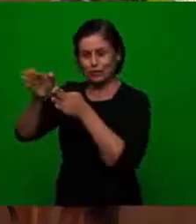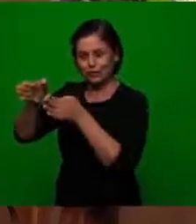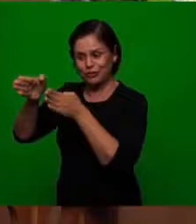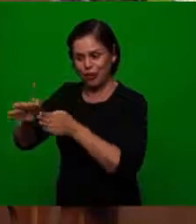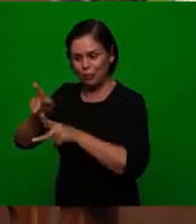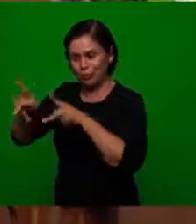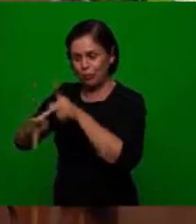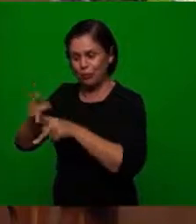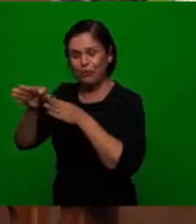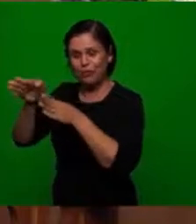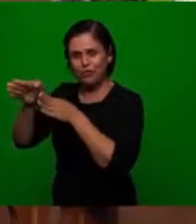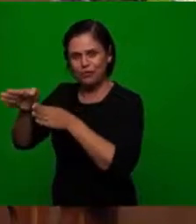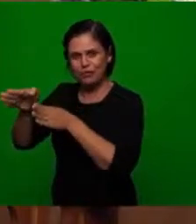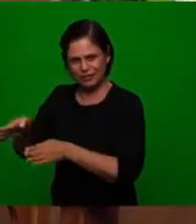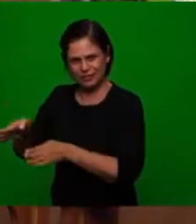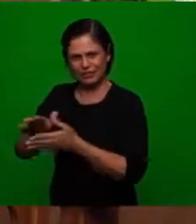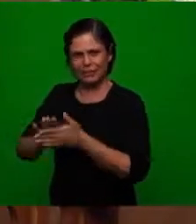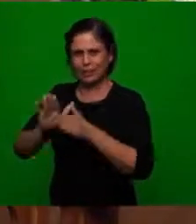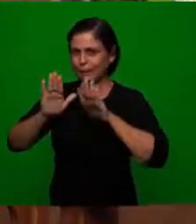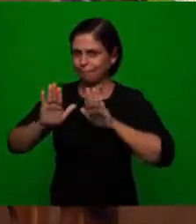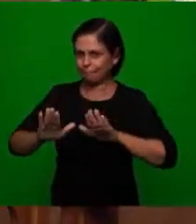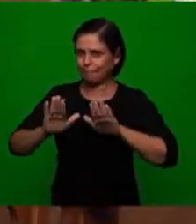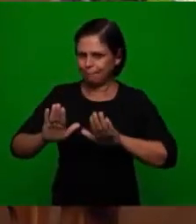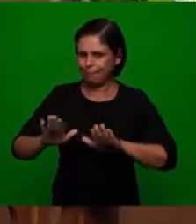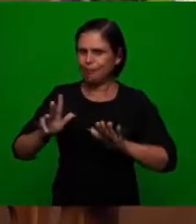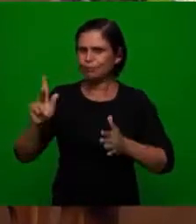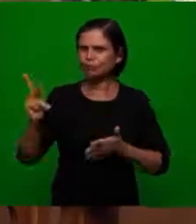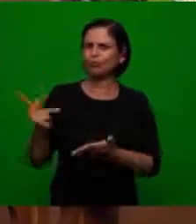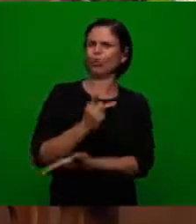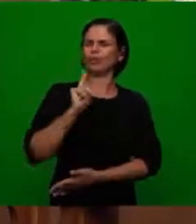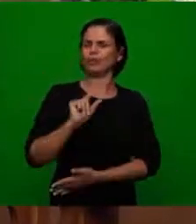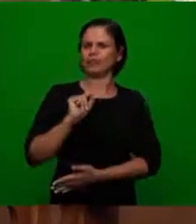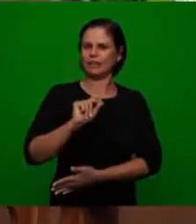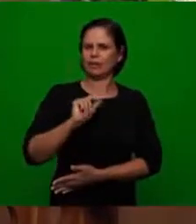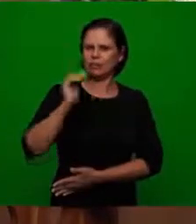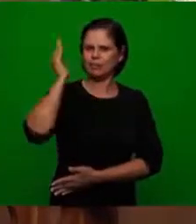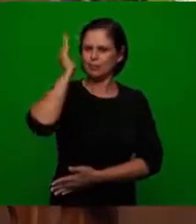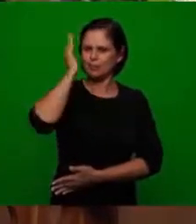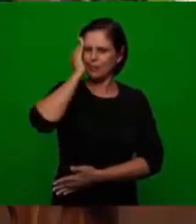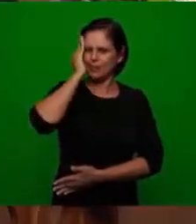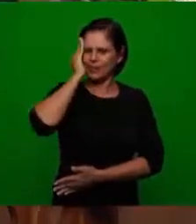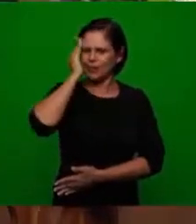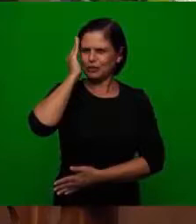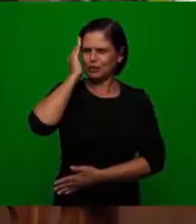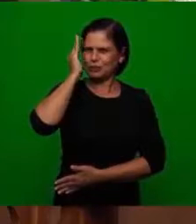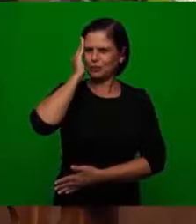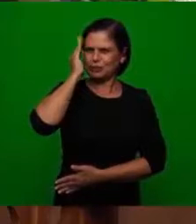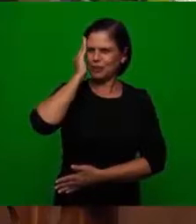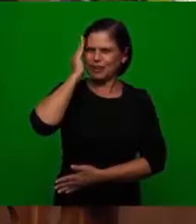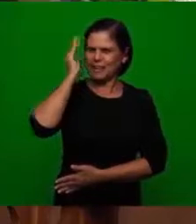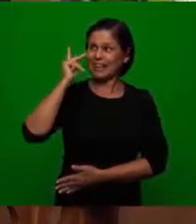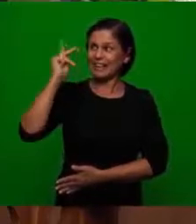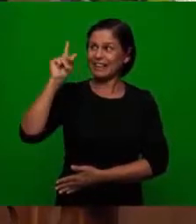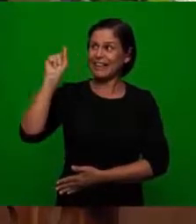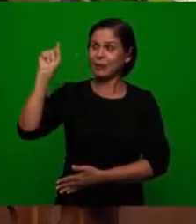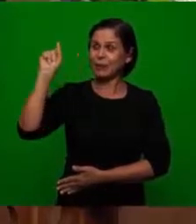but in fact the understanding that he had was that